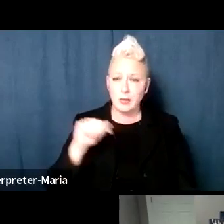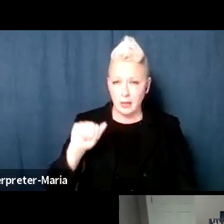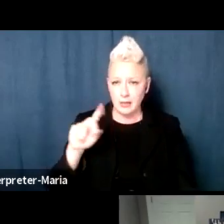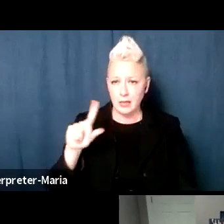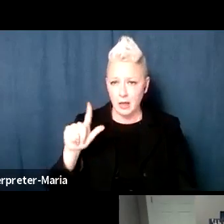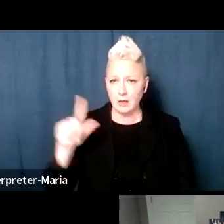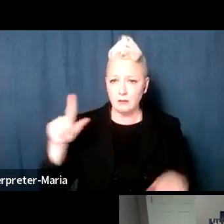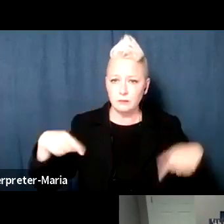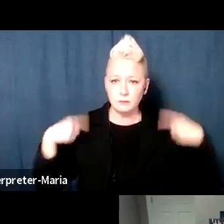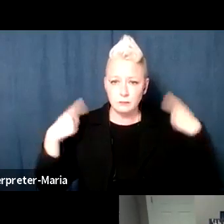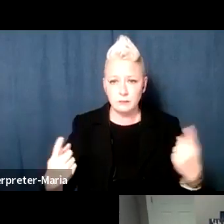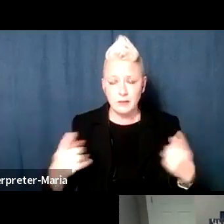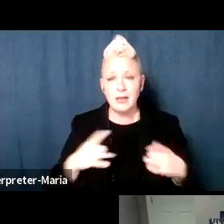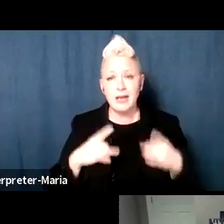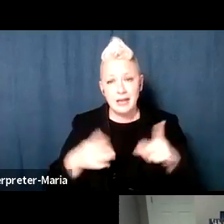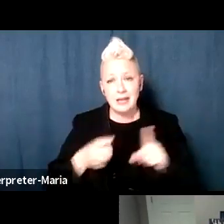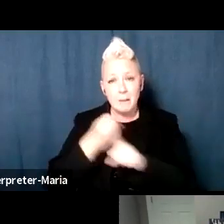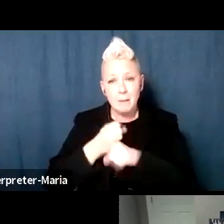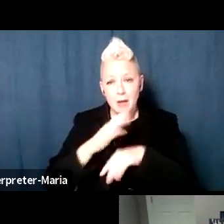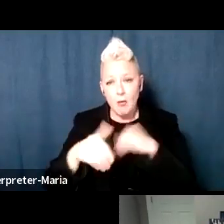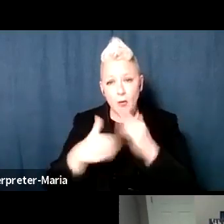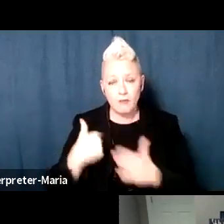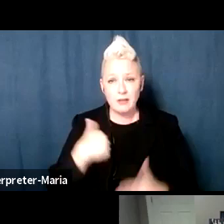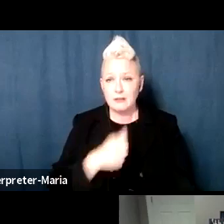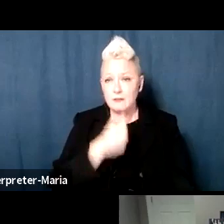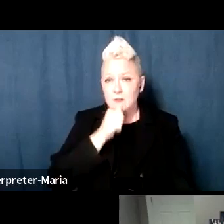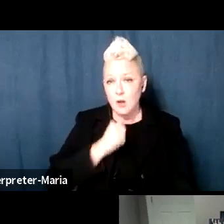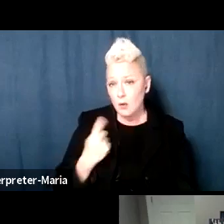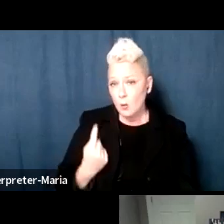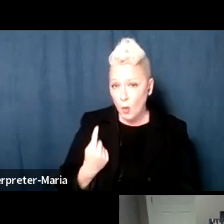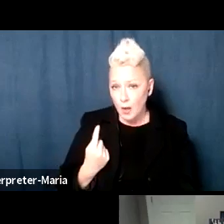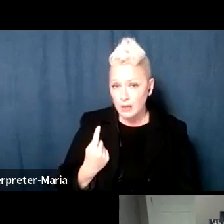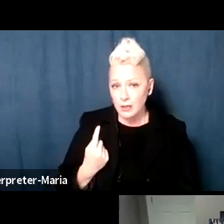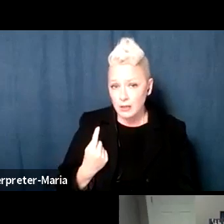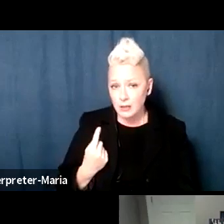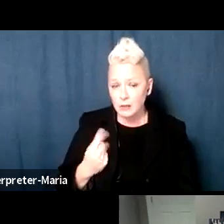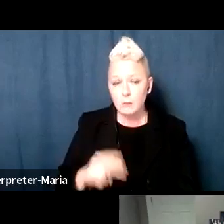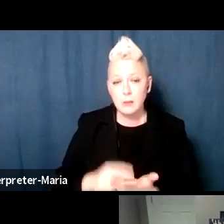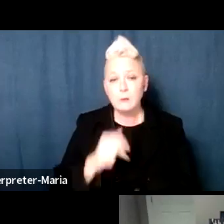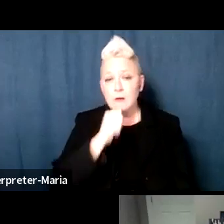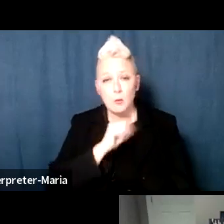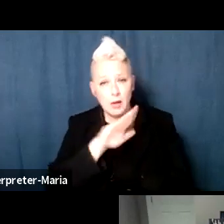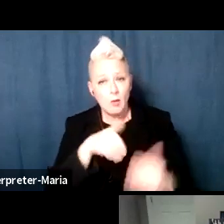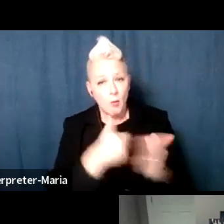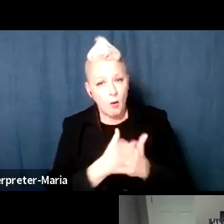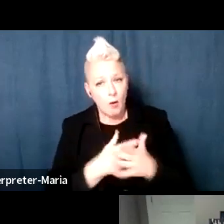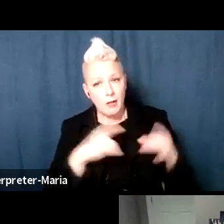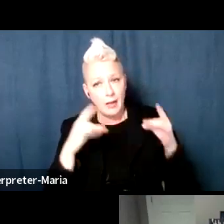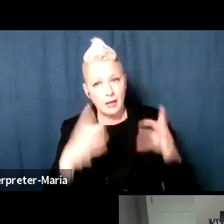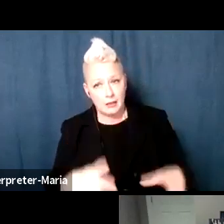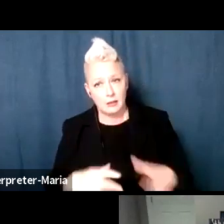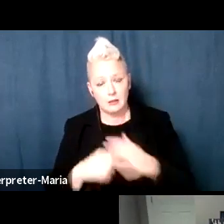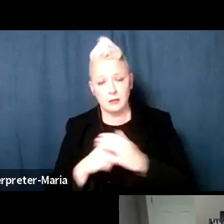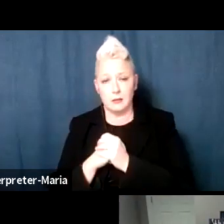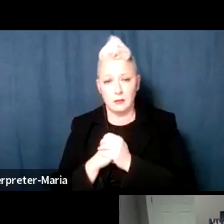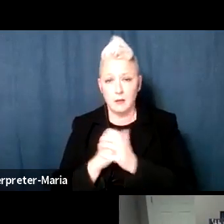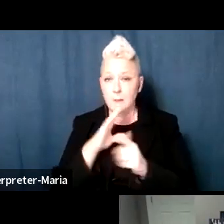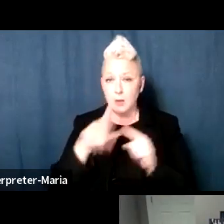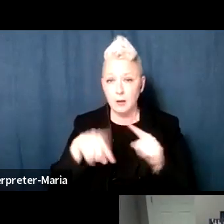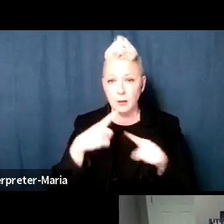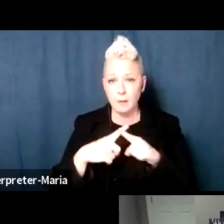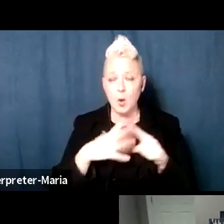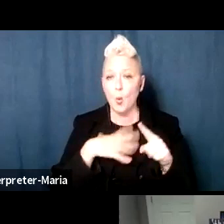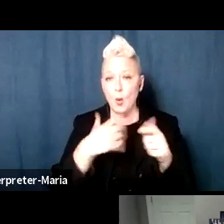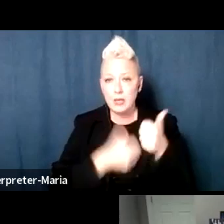hate impacts all of us. And if you tolerate one form of hate, you're tolerating all forms of hate. And what I'm talking about here is white